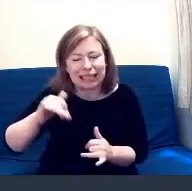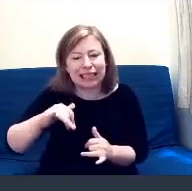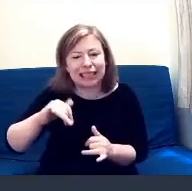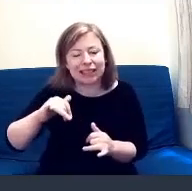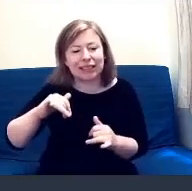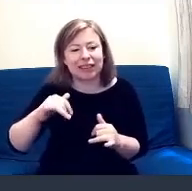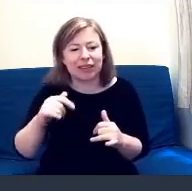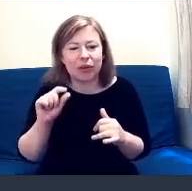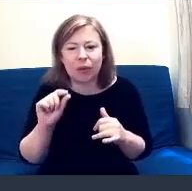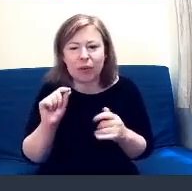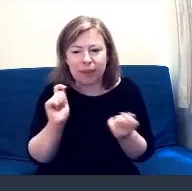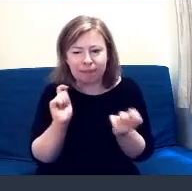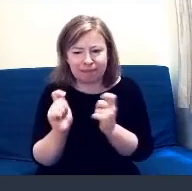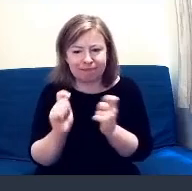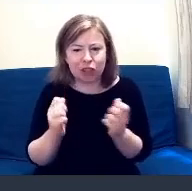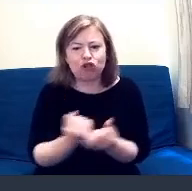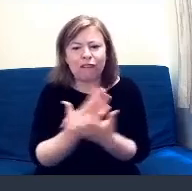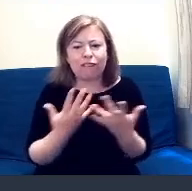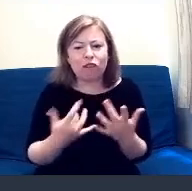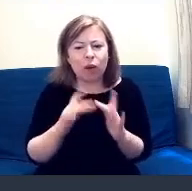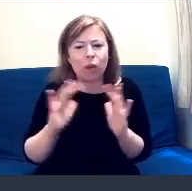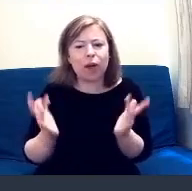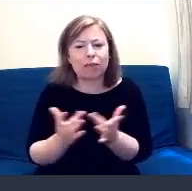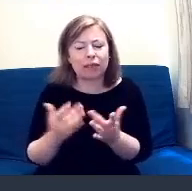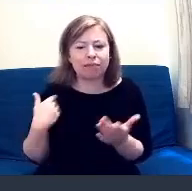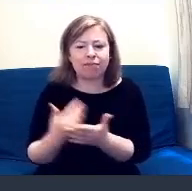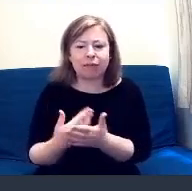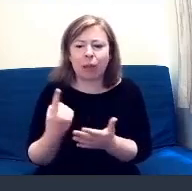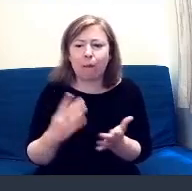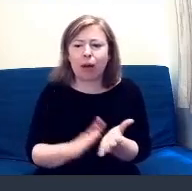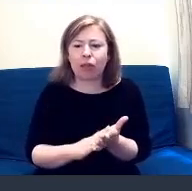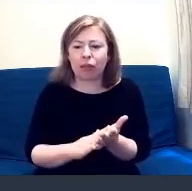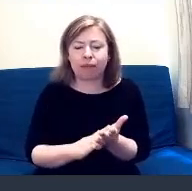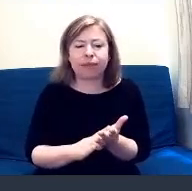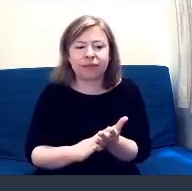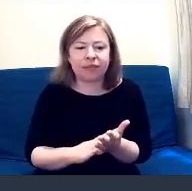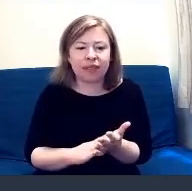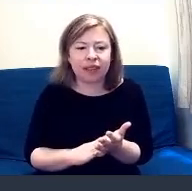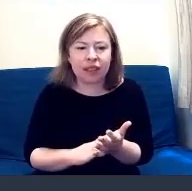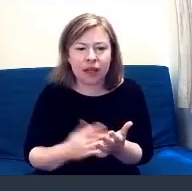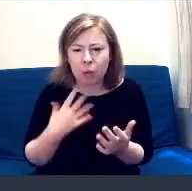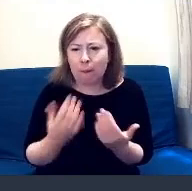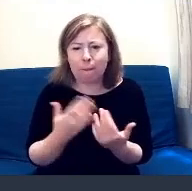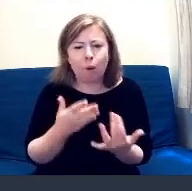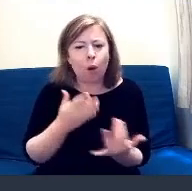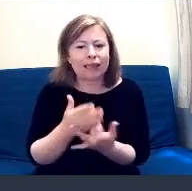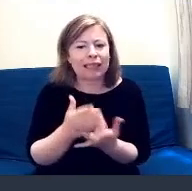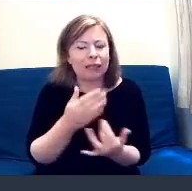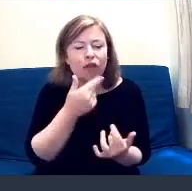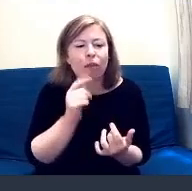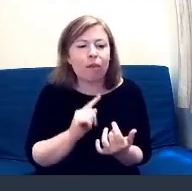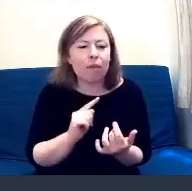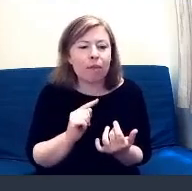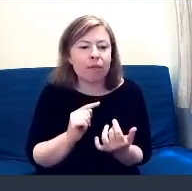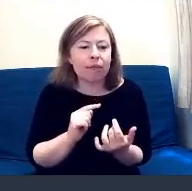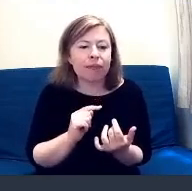website refresh in the last month or so, just not only so it looks better, but so it's a bit more accessible for people as well. It